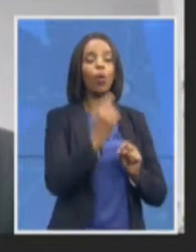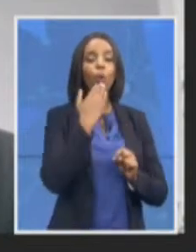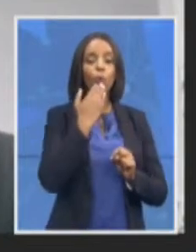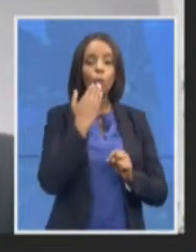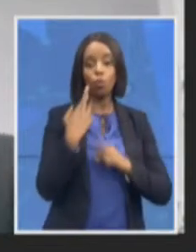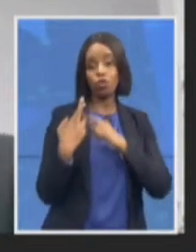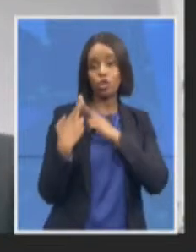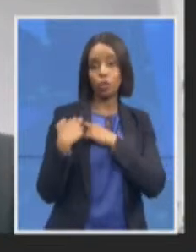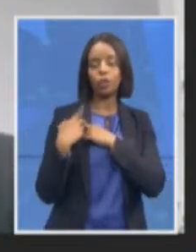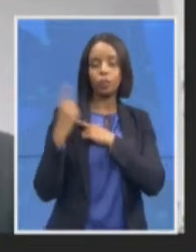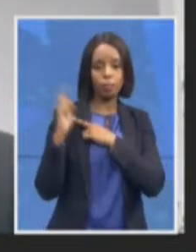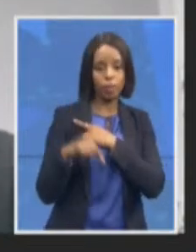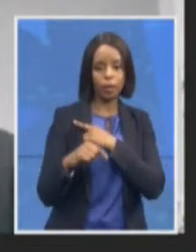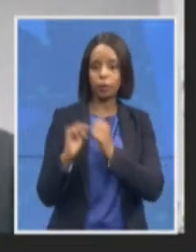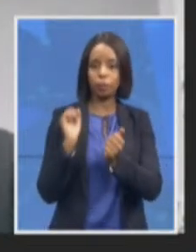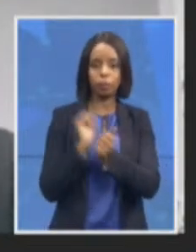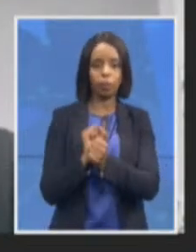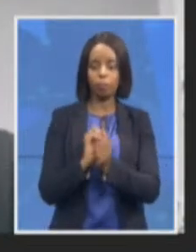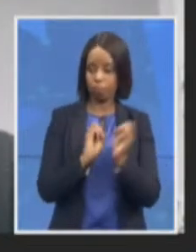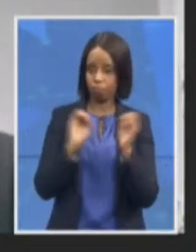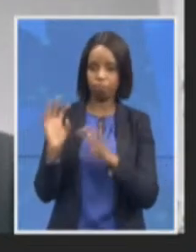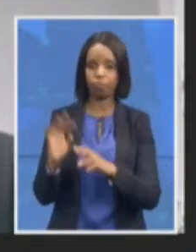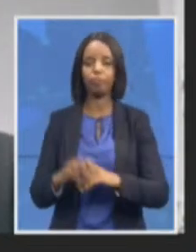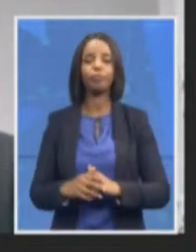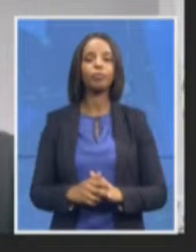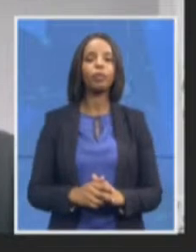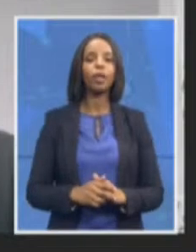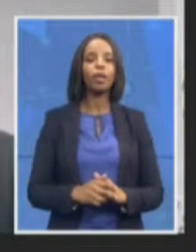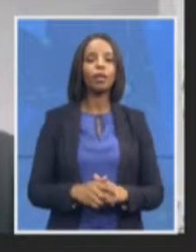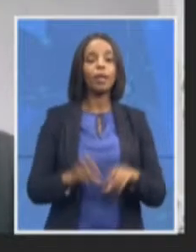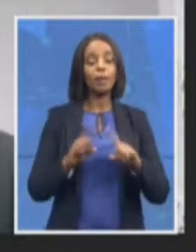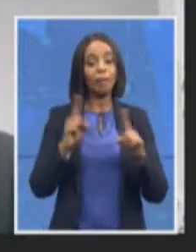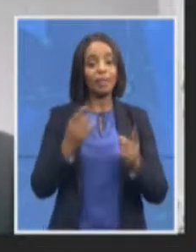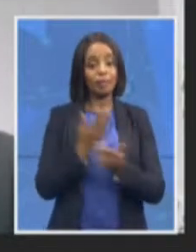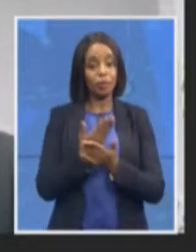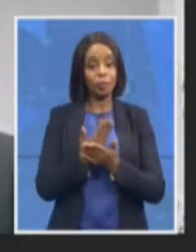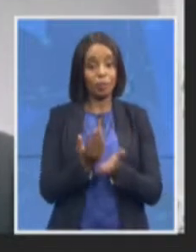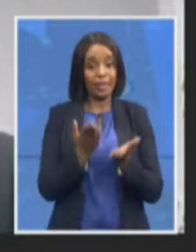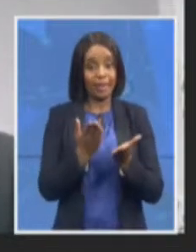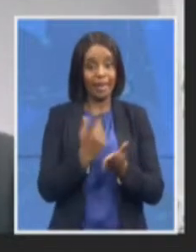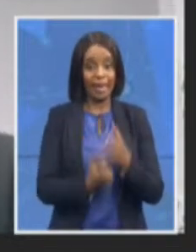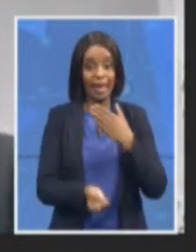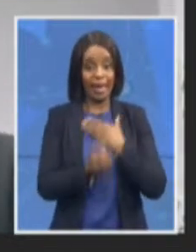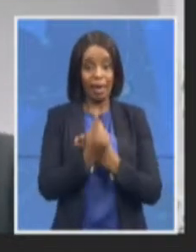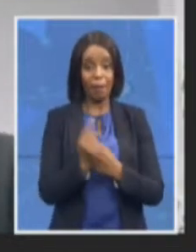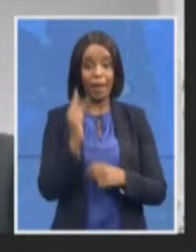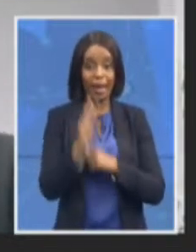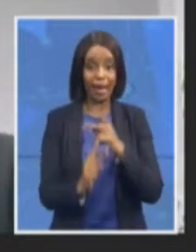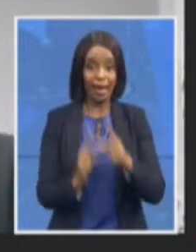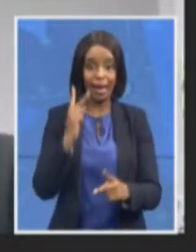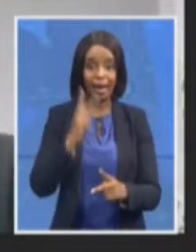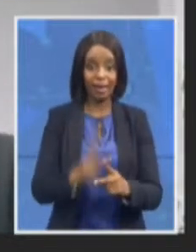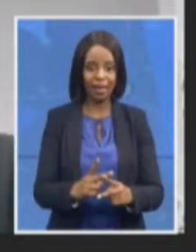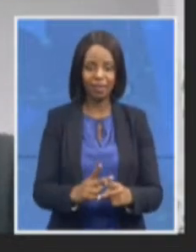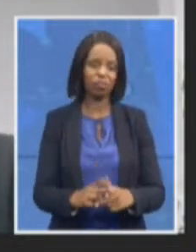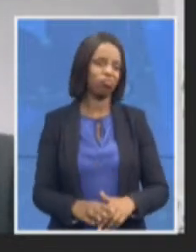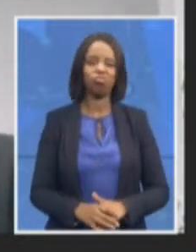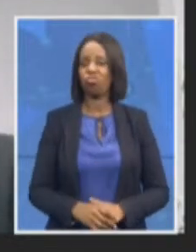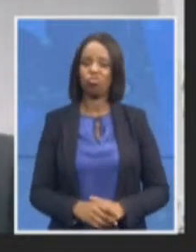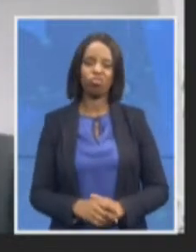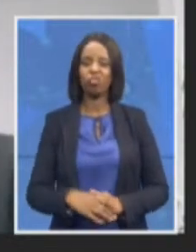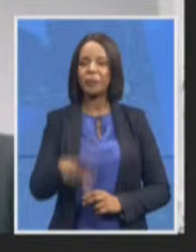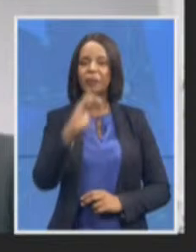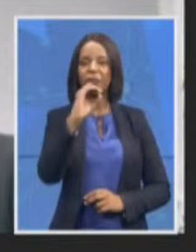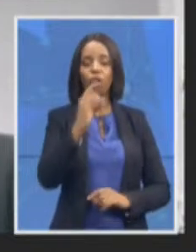possibility of this ever happening again is zero so we working very we are working very very closely with the police and advocate